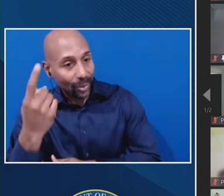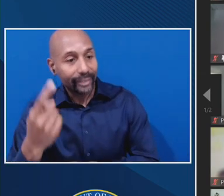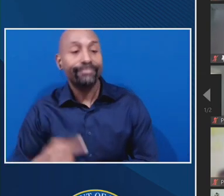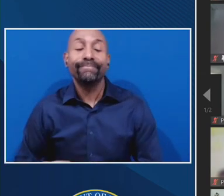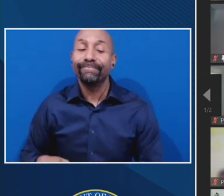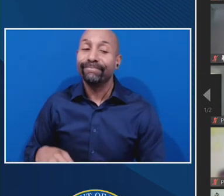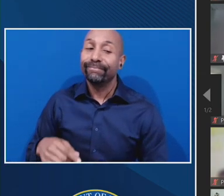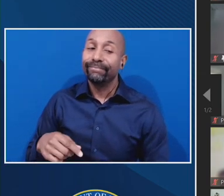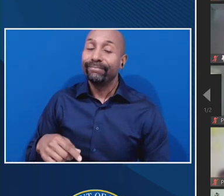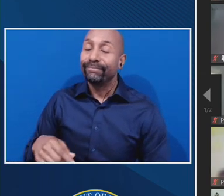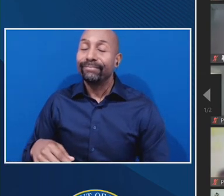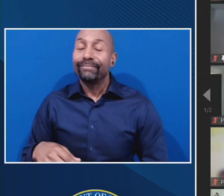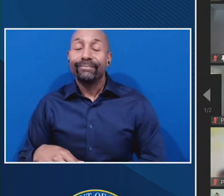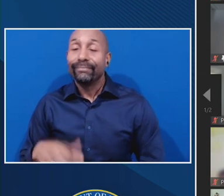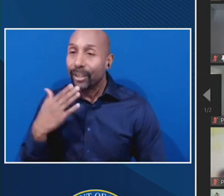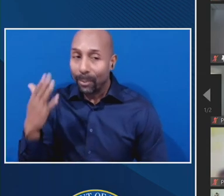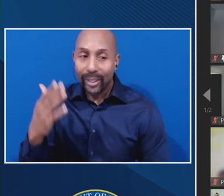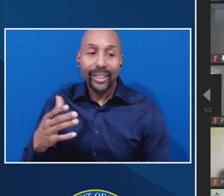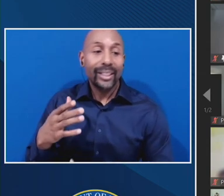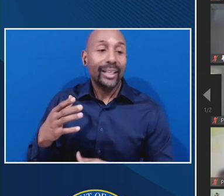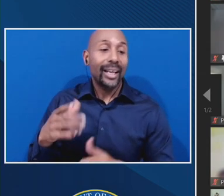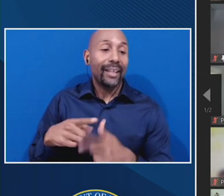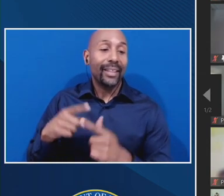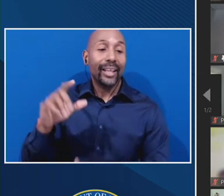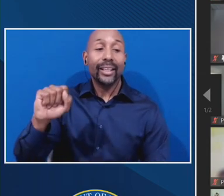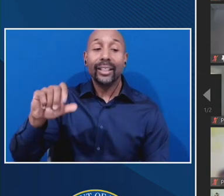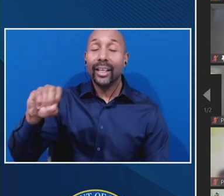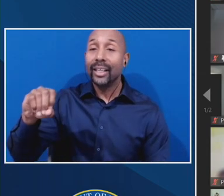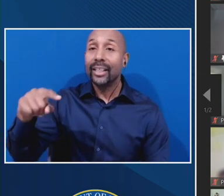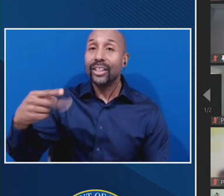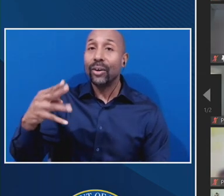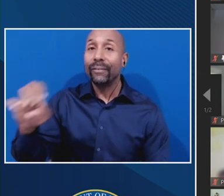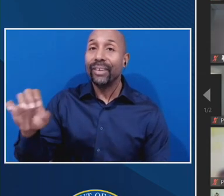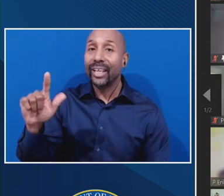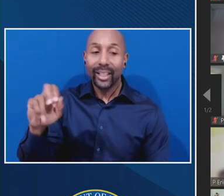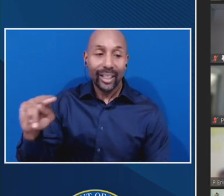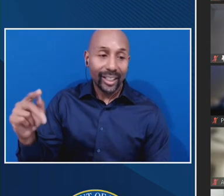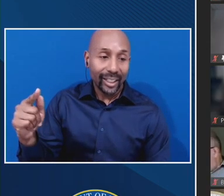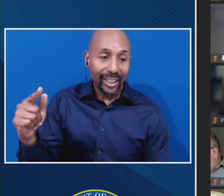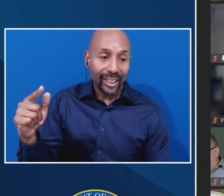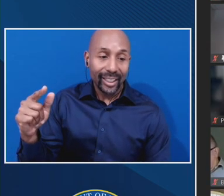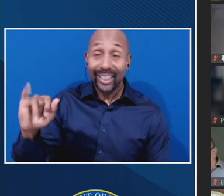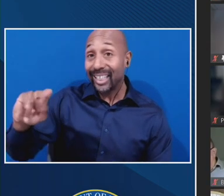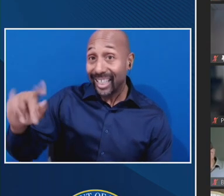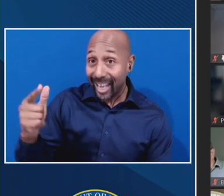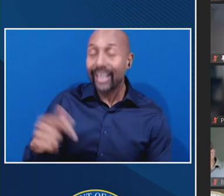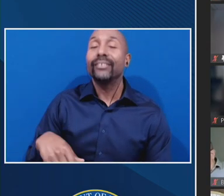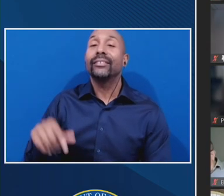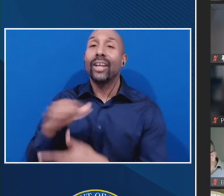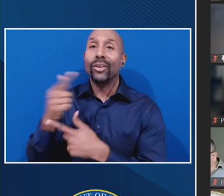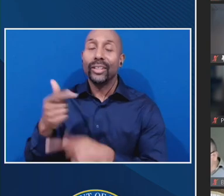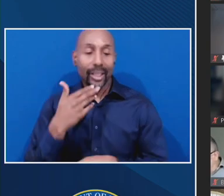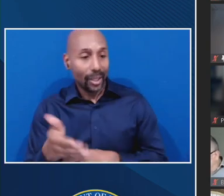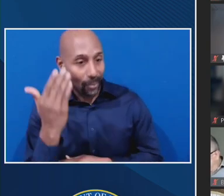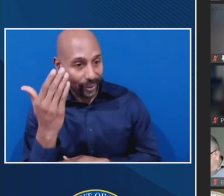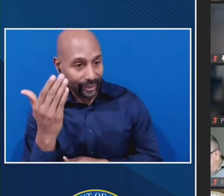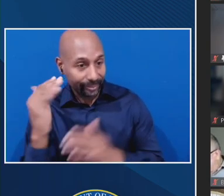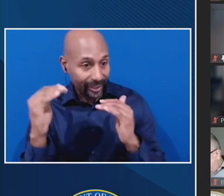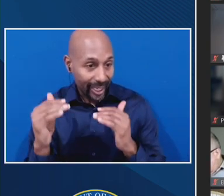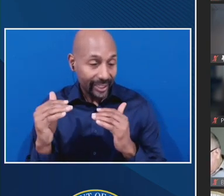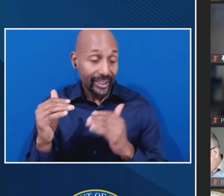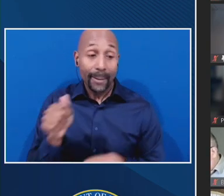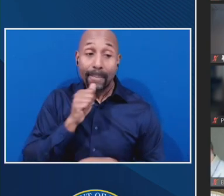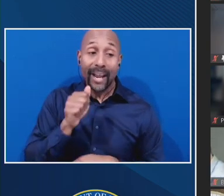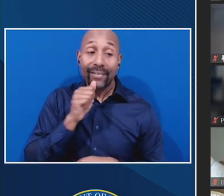Good morning. Good morning. Next, we have our private, non-private institutions of higher education. Our